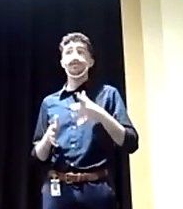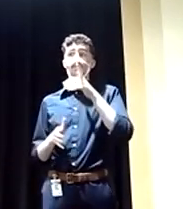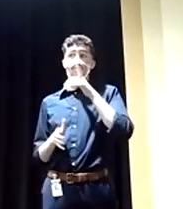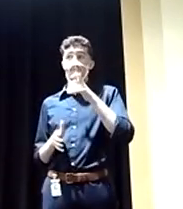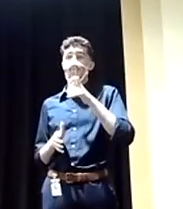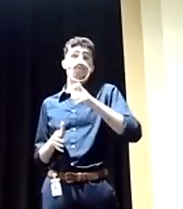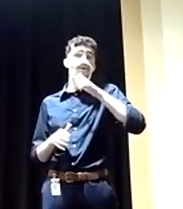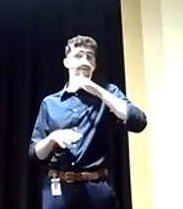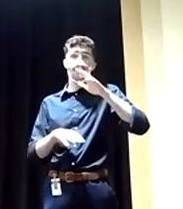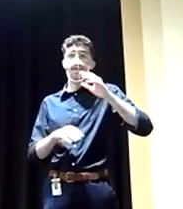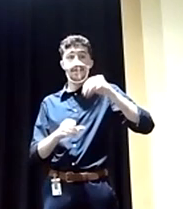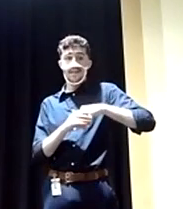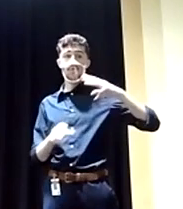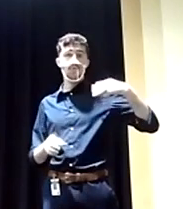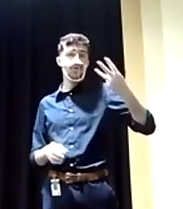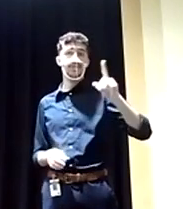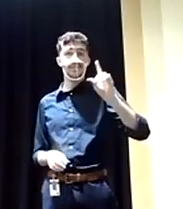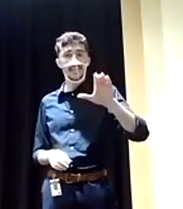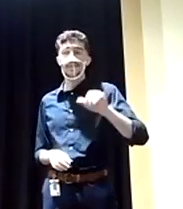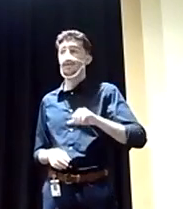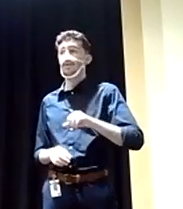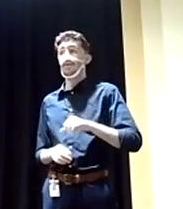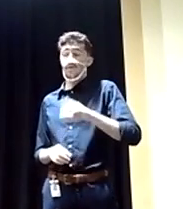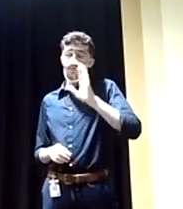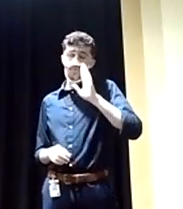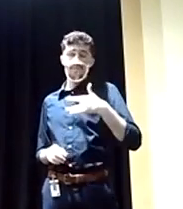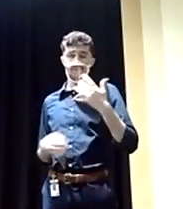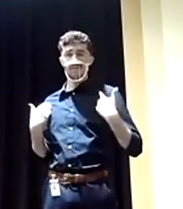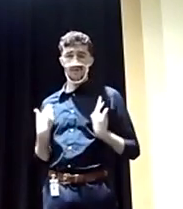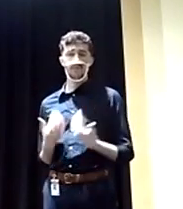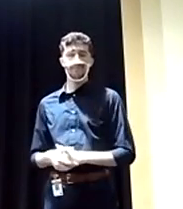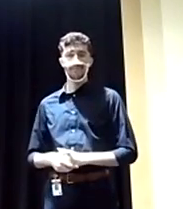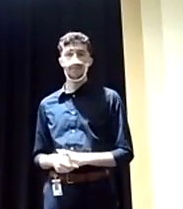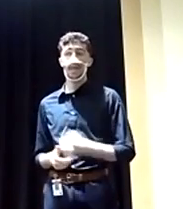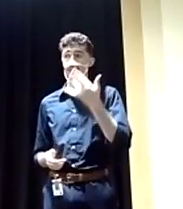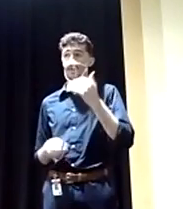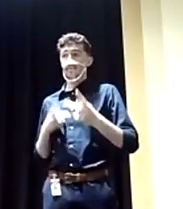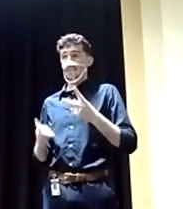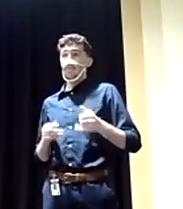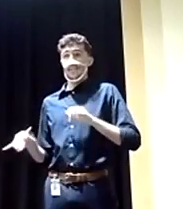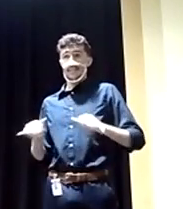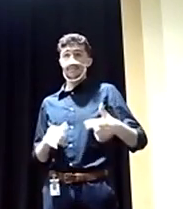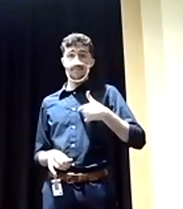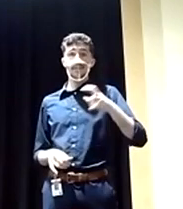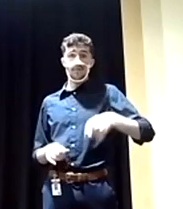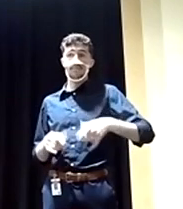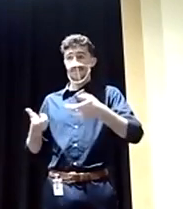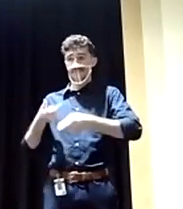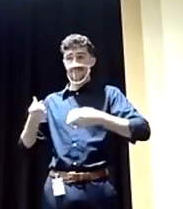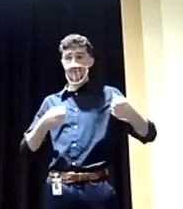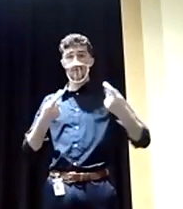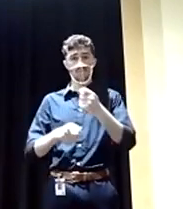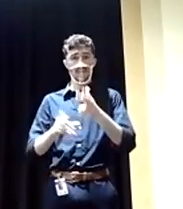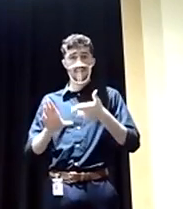on Capitol Hill are tired. And this is why more of people like me should be running for office, where everyone